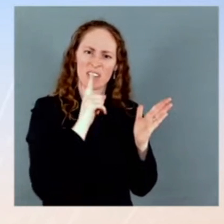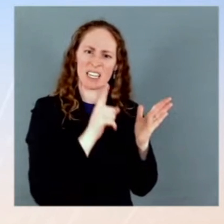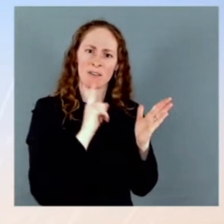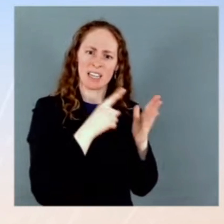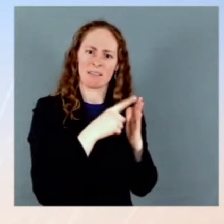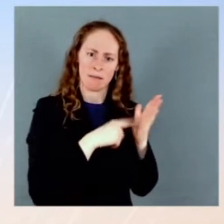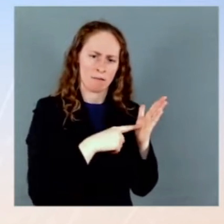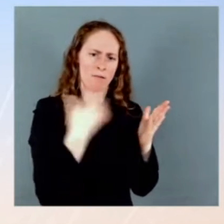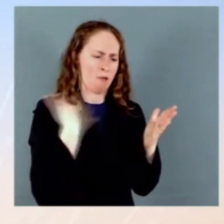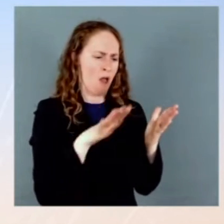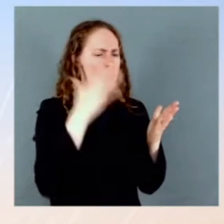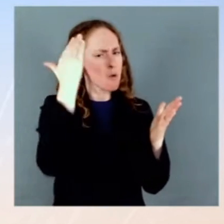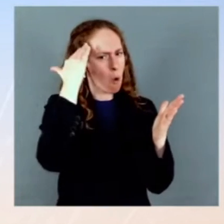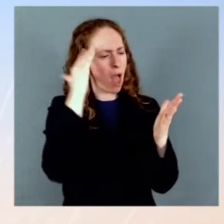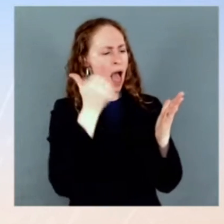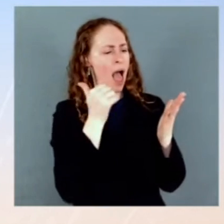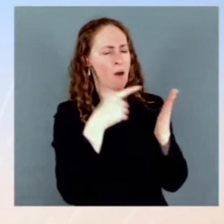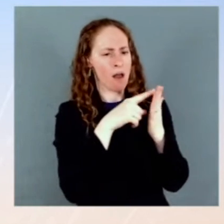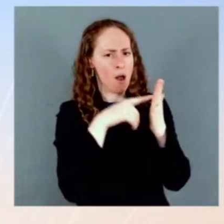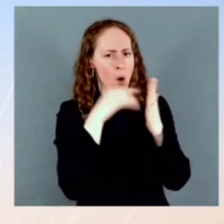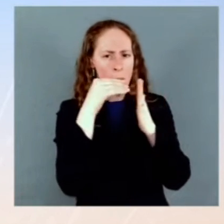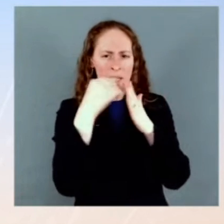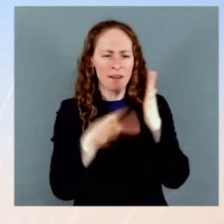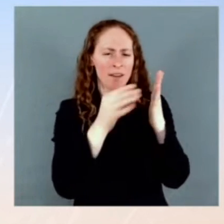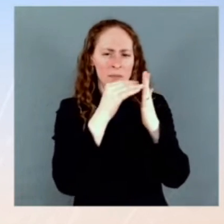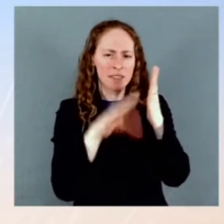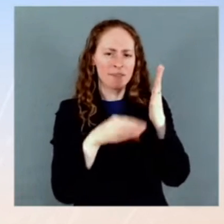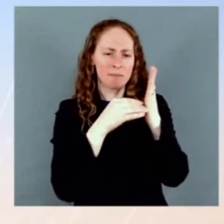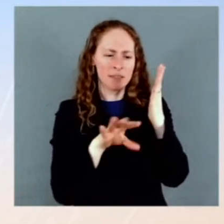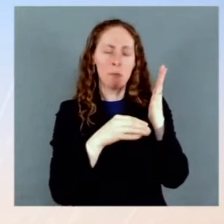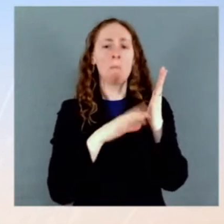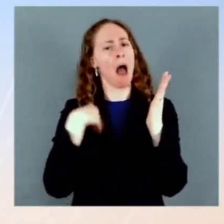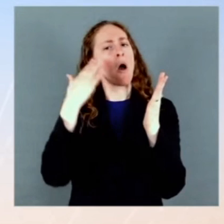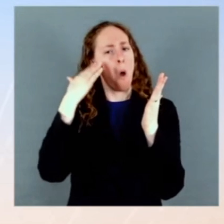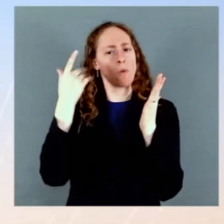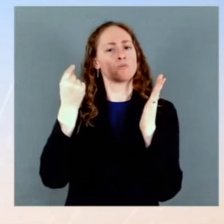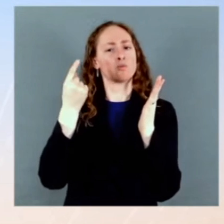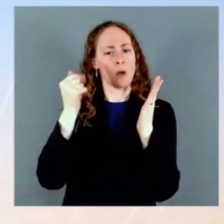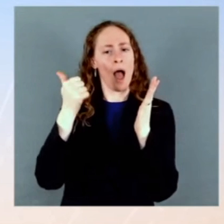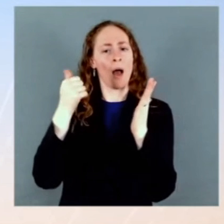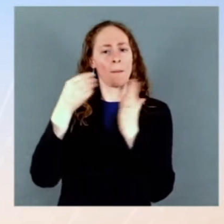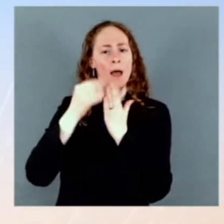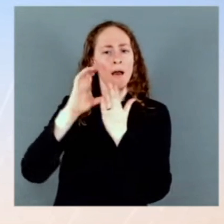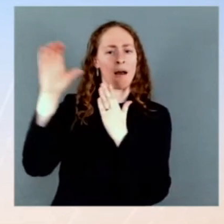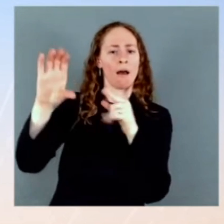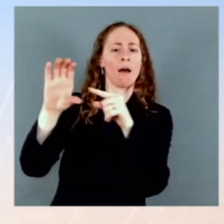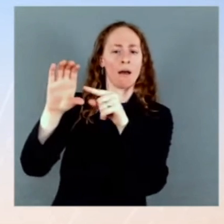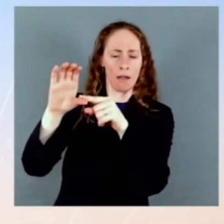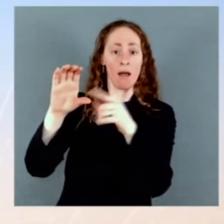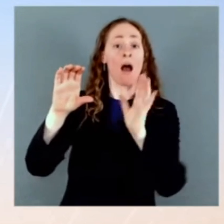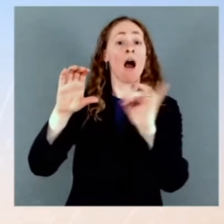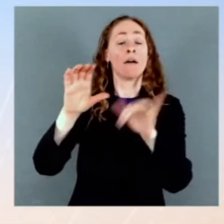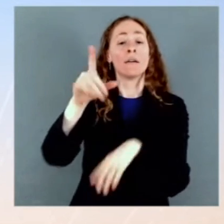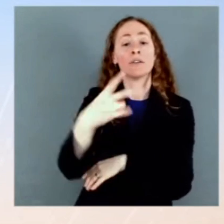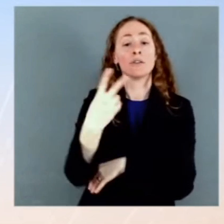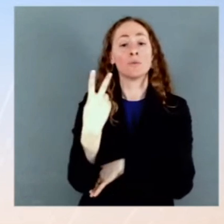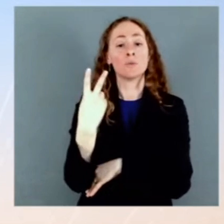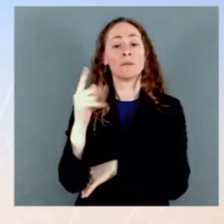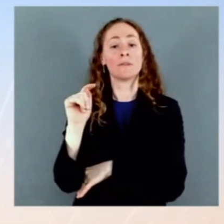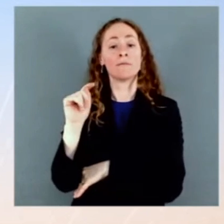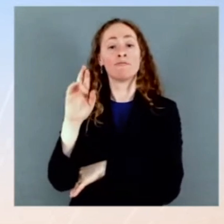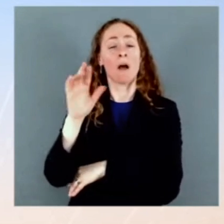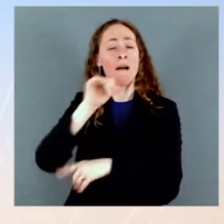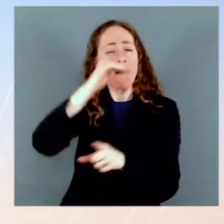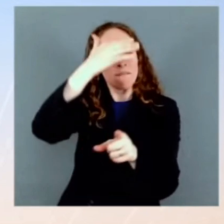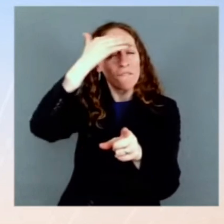didn't pay for. They're welcome for that. So I would say, Peter, to your question, the president has conveyed very clearly, multiple times publicly,